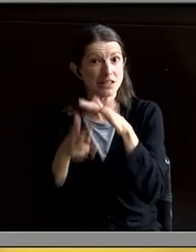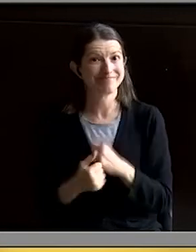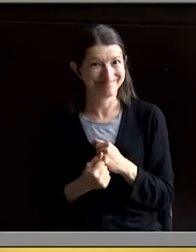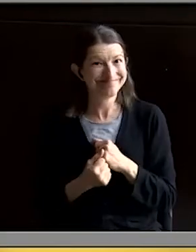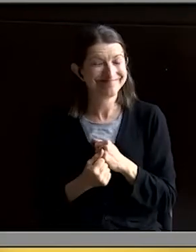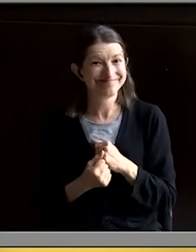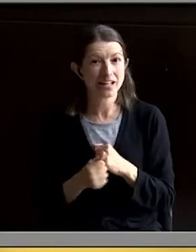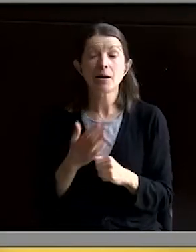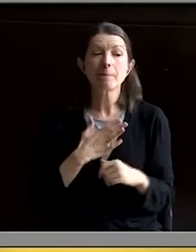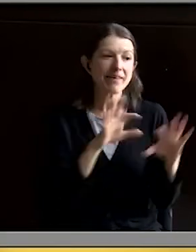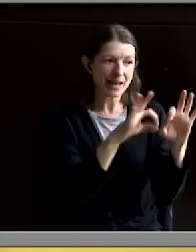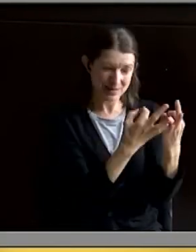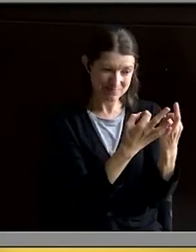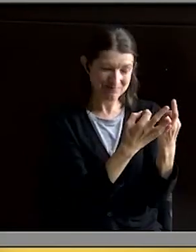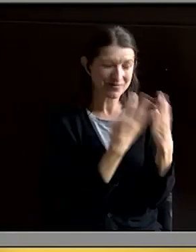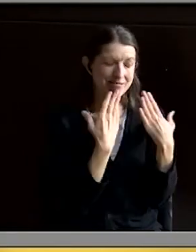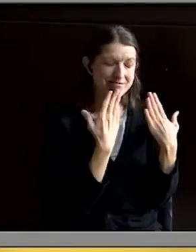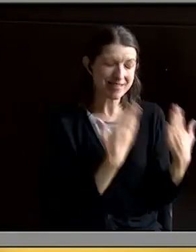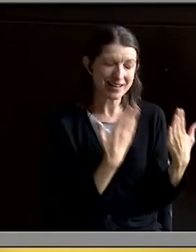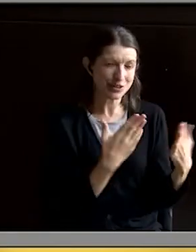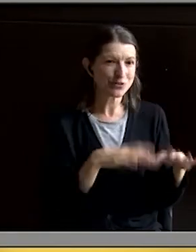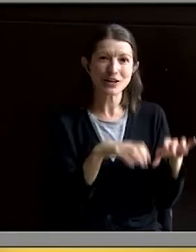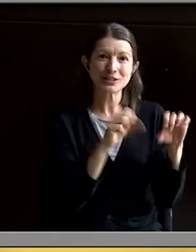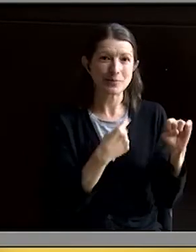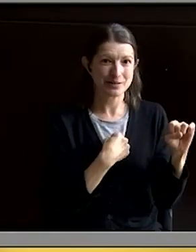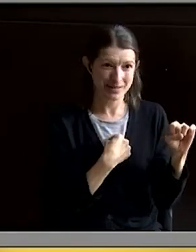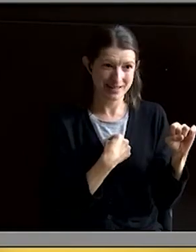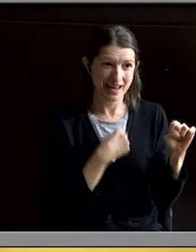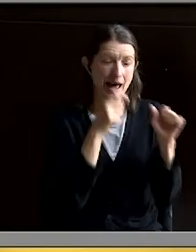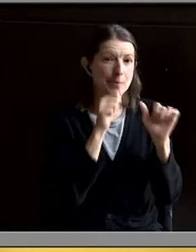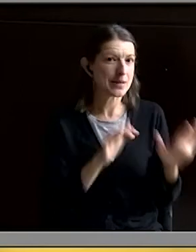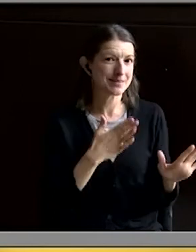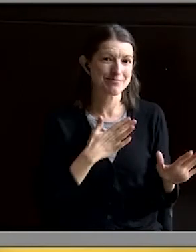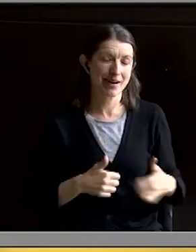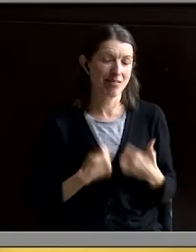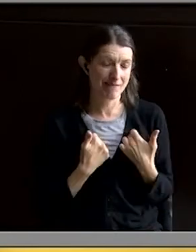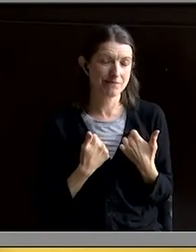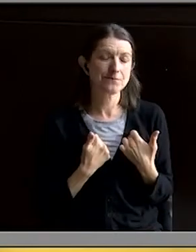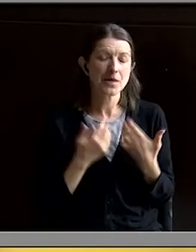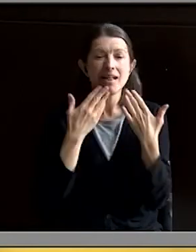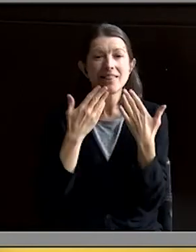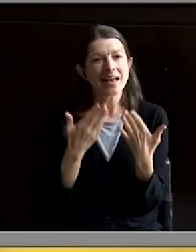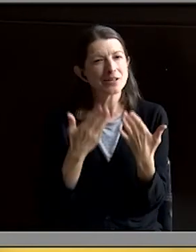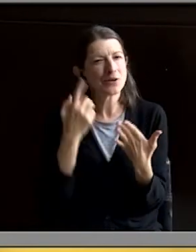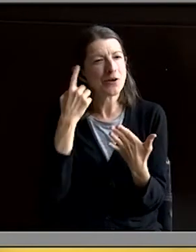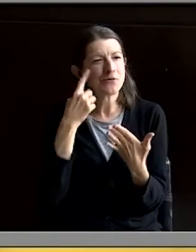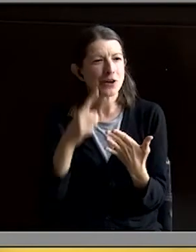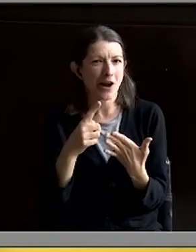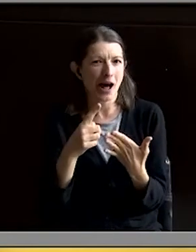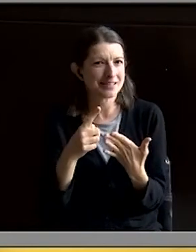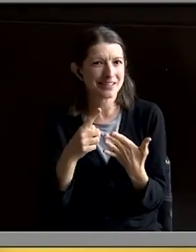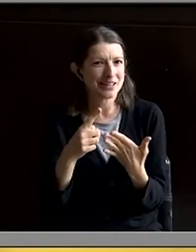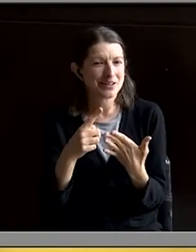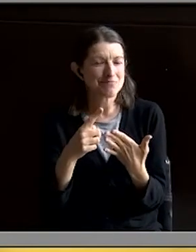Again, to my family, thank you so much for adopting me and bringing me such a blessed life. And thank you so much for not giving me back when we